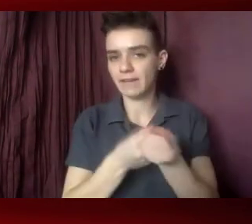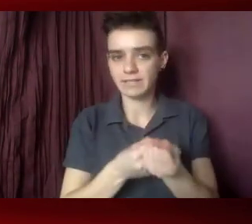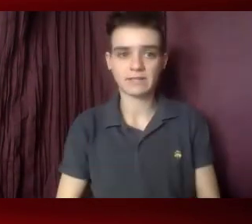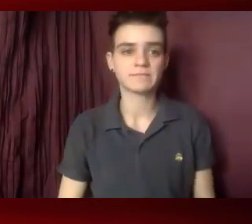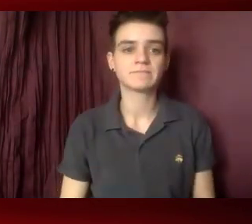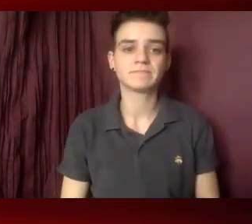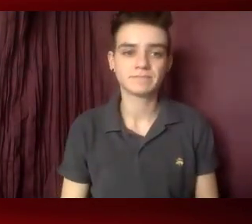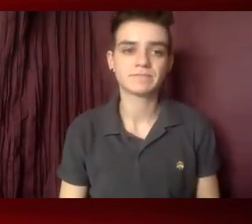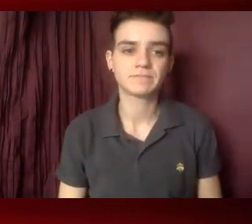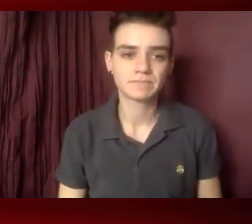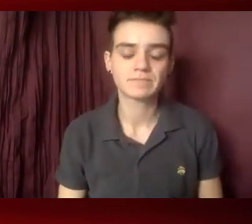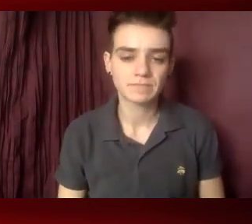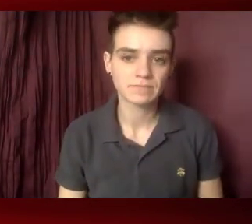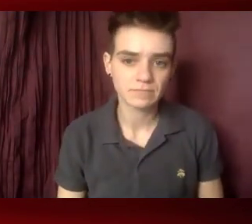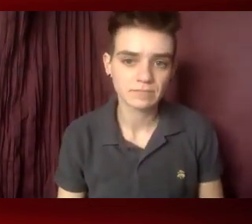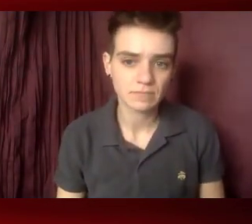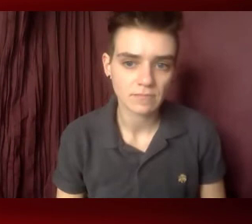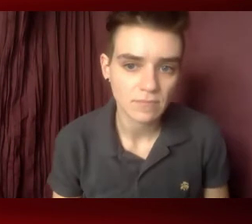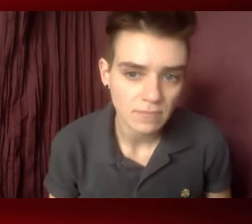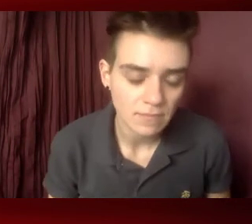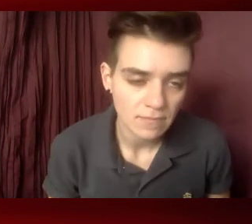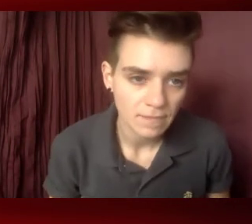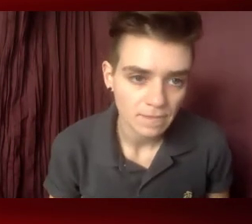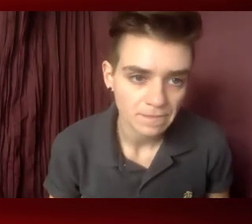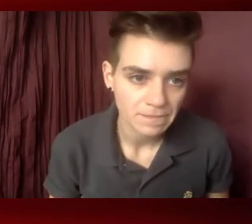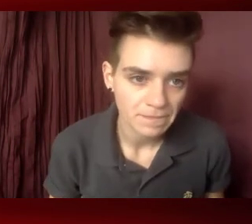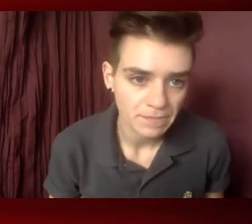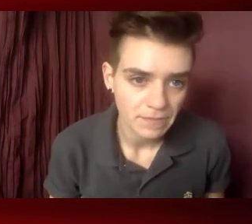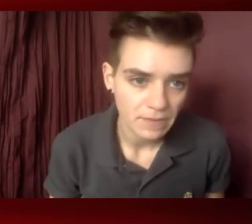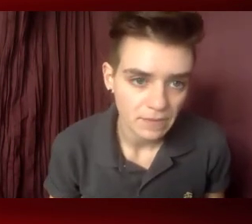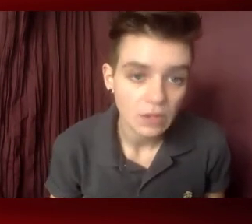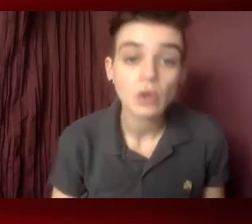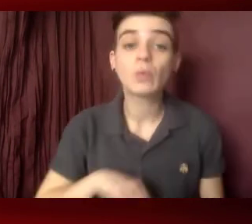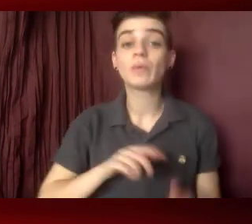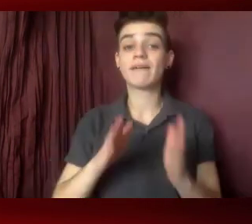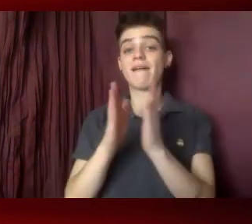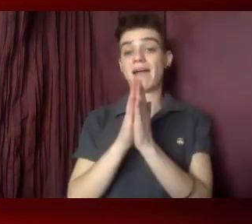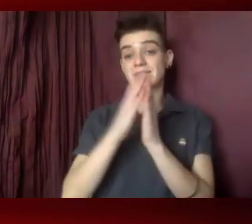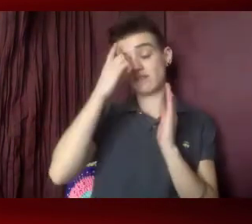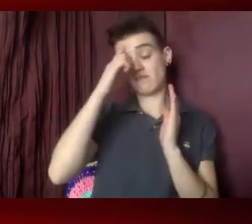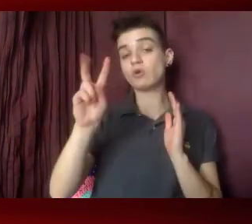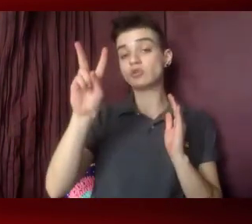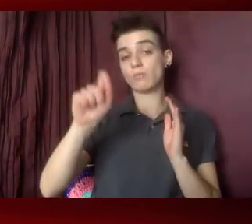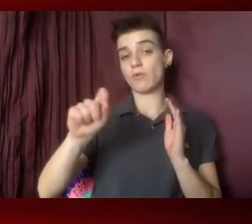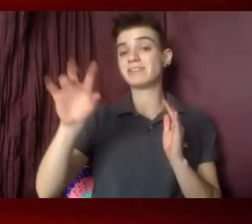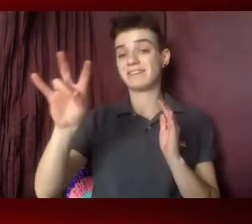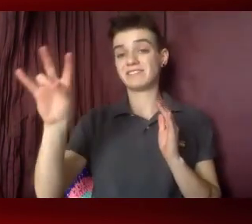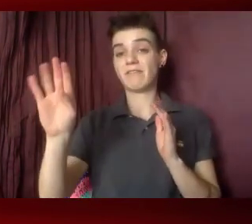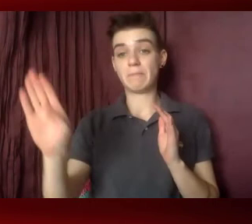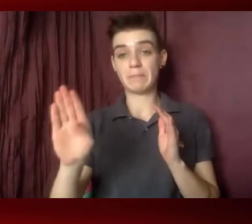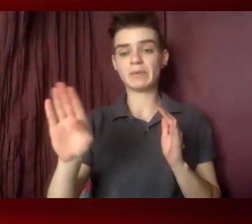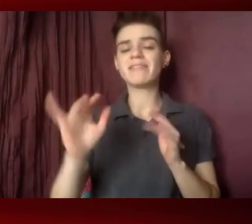HIV program is the Ryan White HIV AIDS program. We are asking for $2.77 billion. That's an increase of